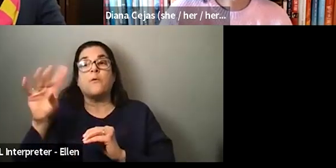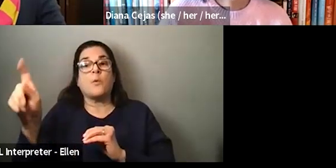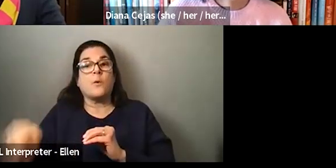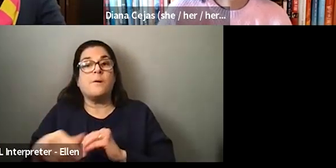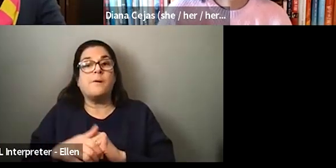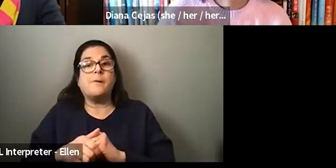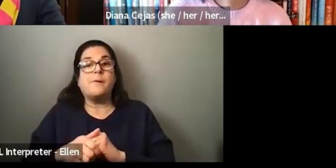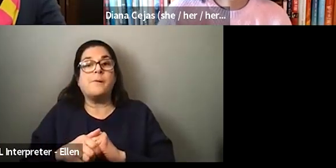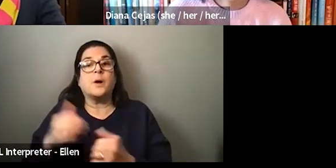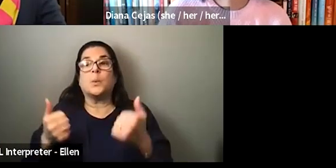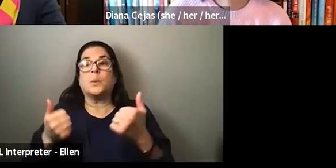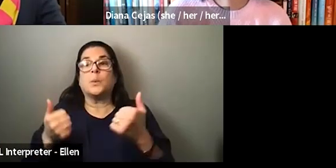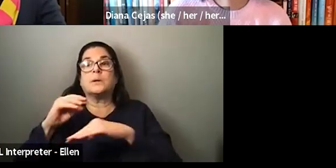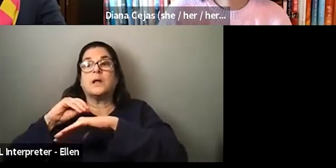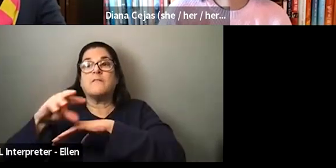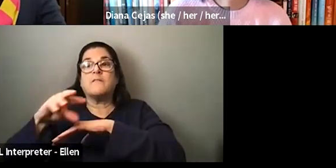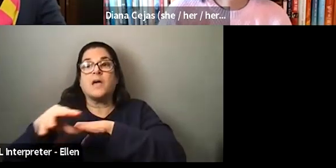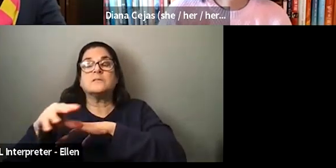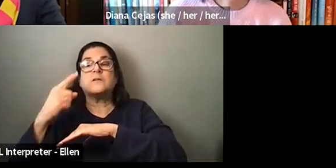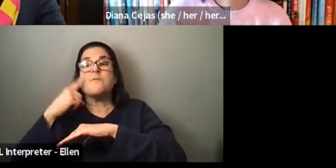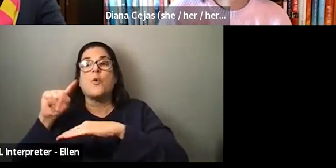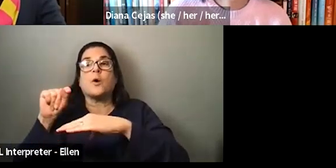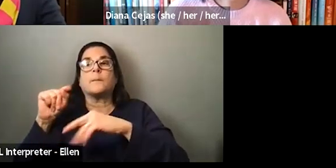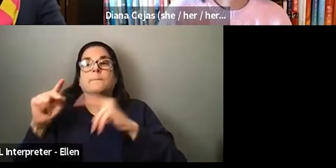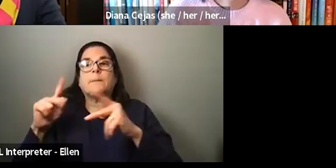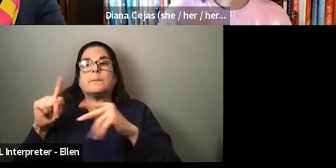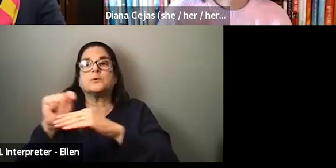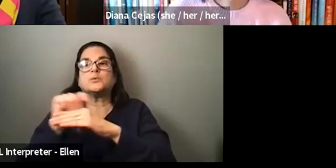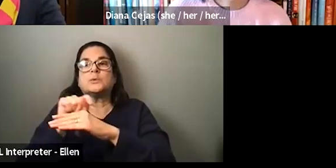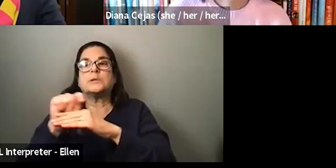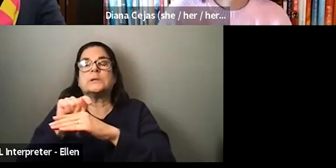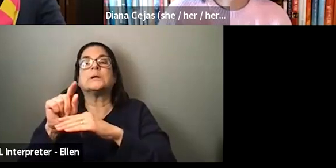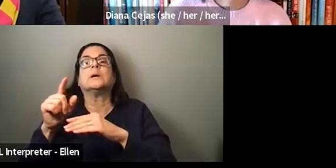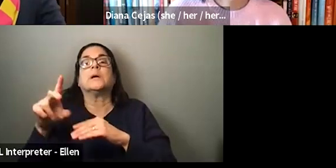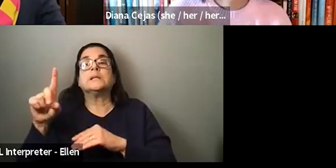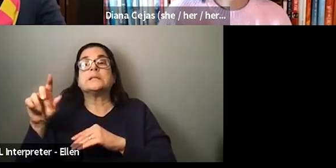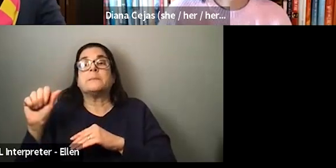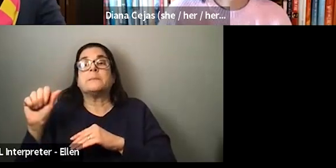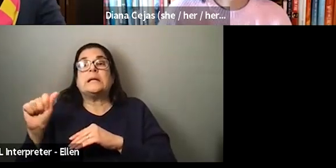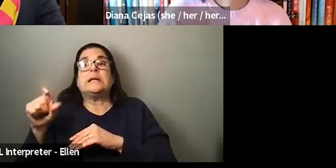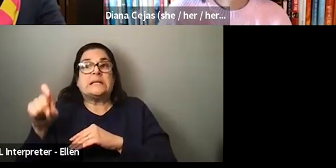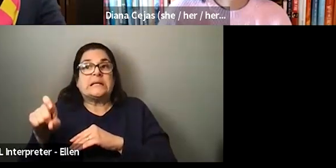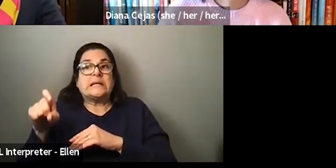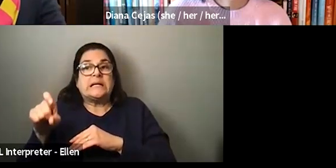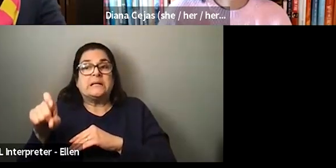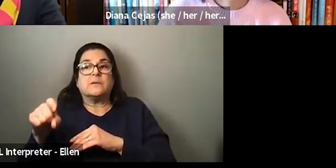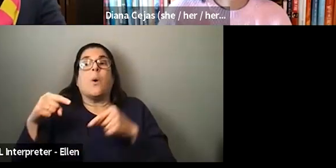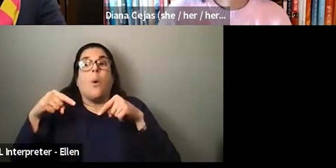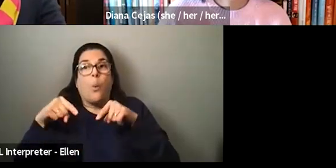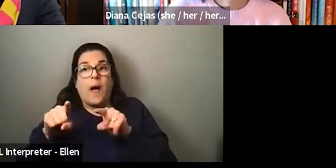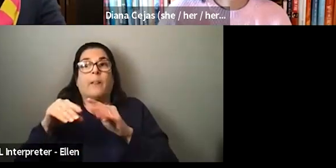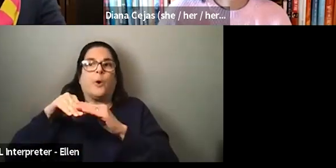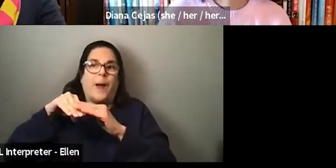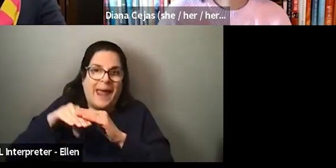um, navigating disability related needs when entering the job market? Maybe Amy, we can start with you.